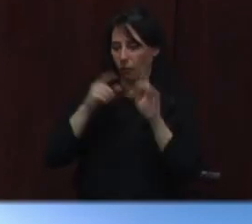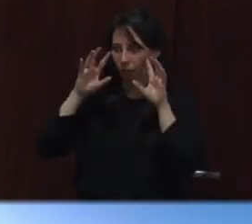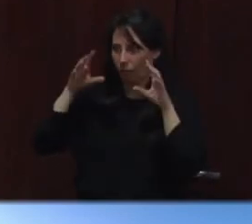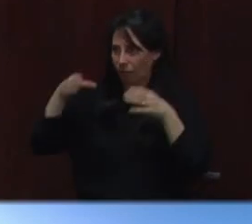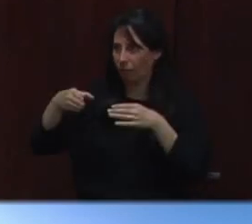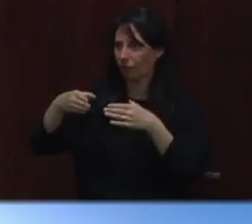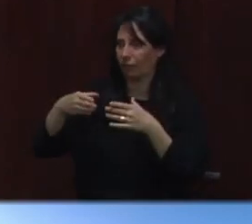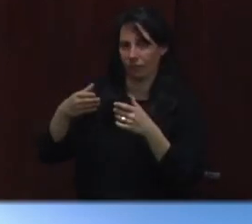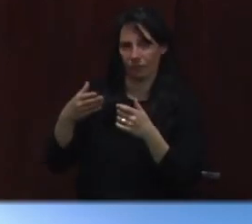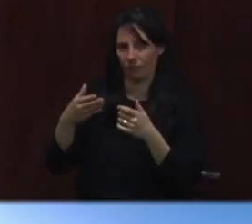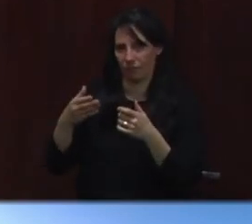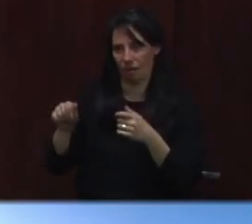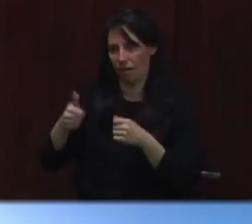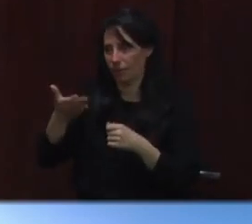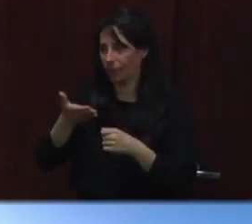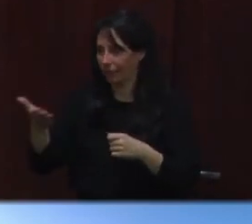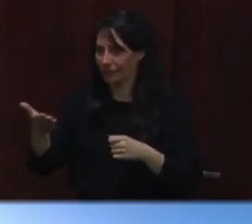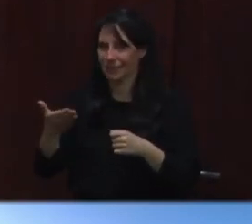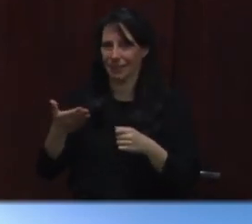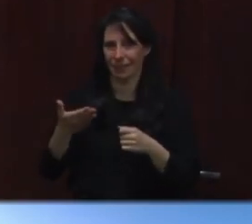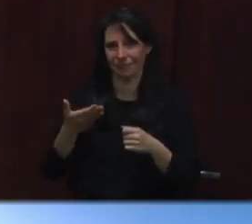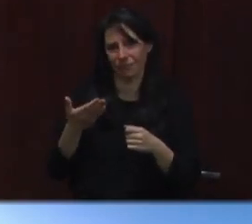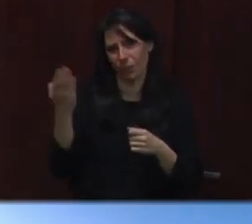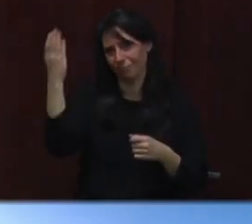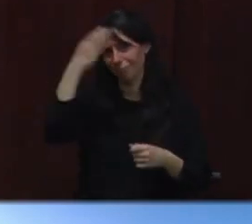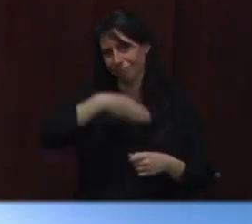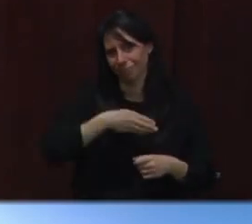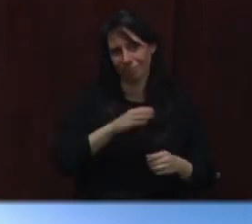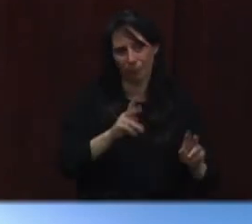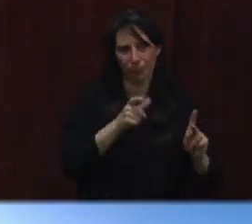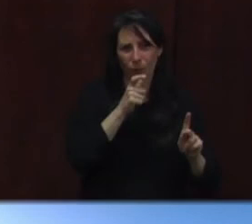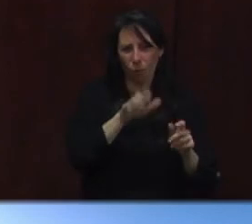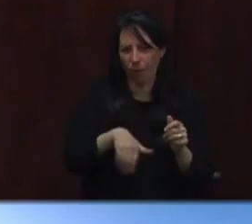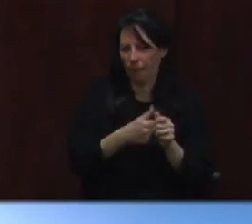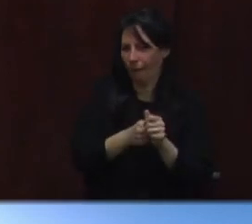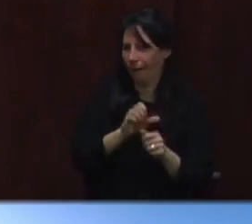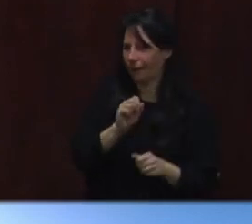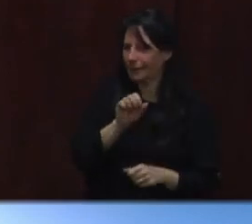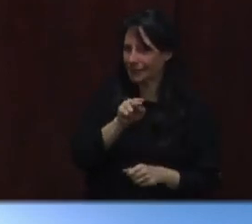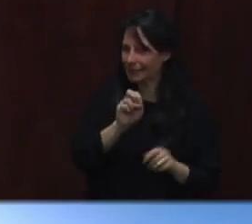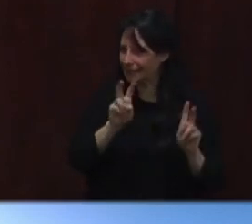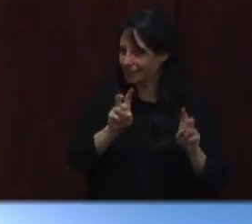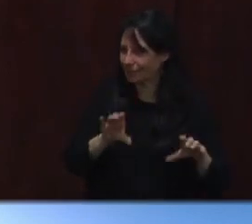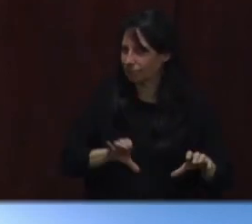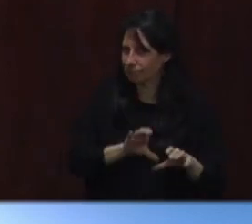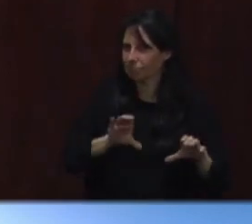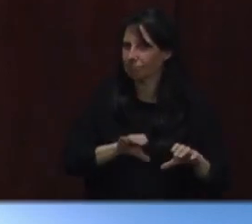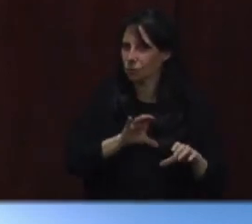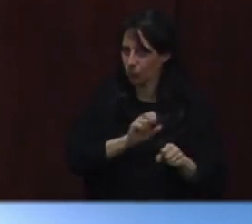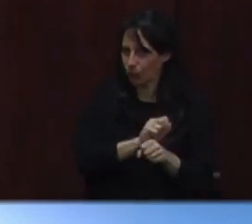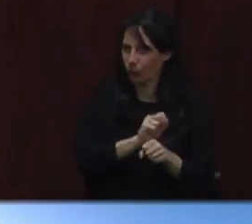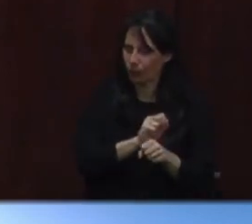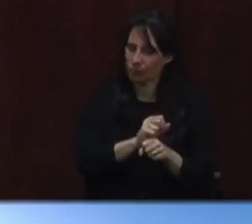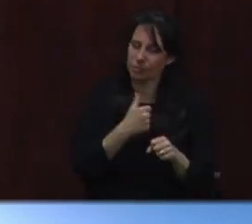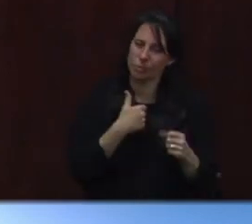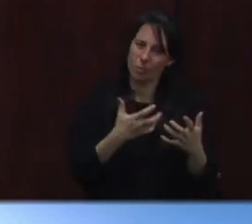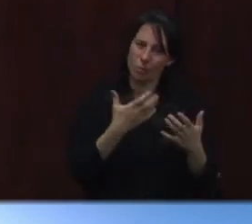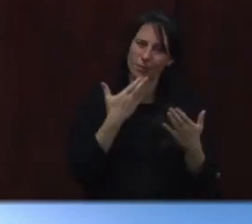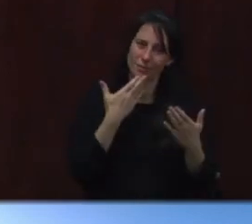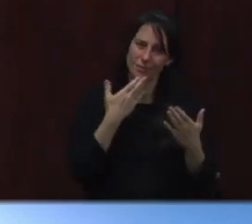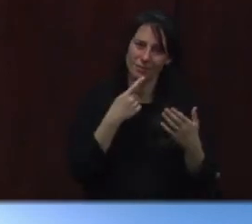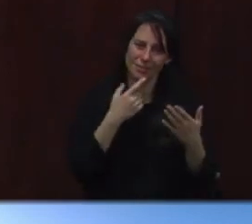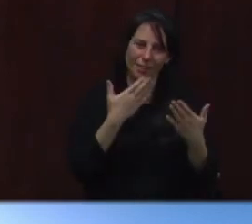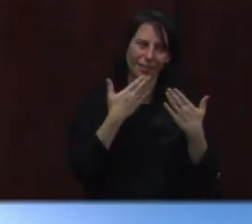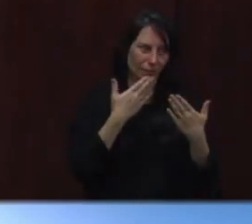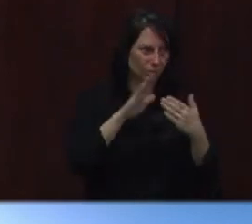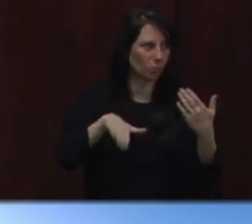personally say thank you. appreciate all you guys do. And I will ask if you would share some expressions of appreciation as well. All right, let's give all these